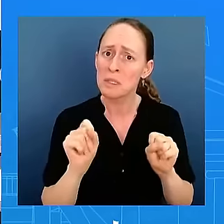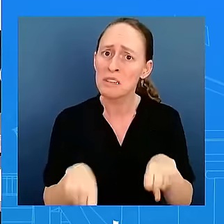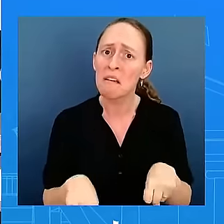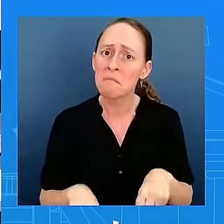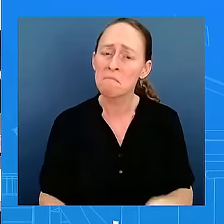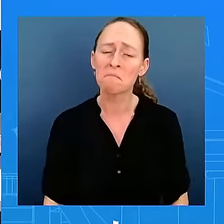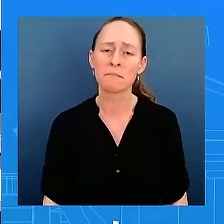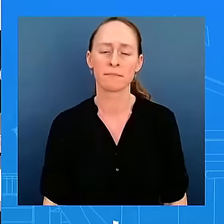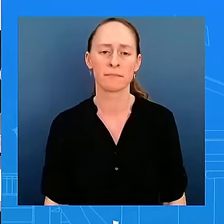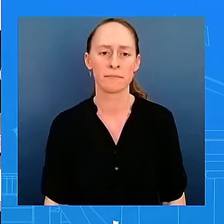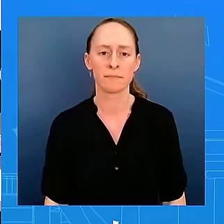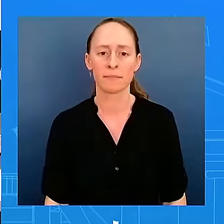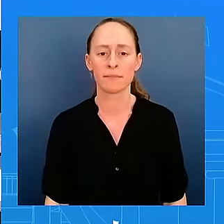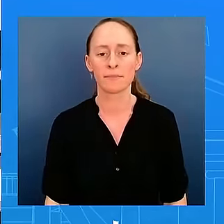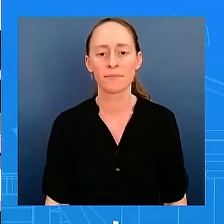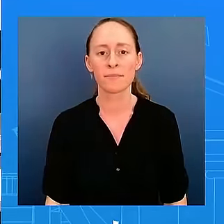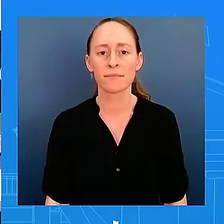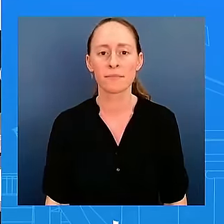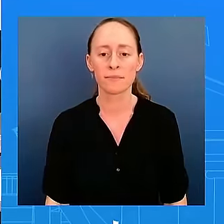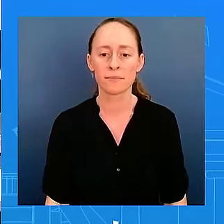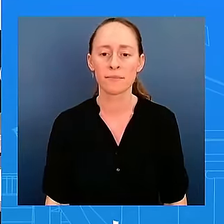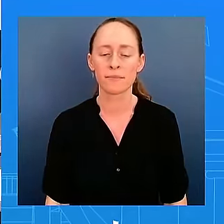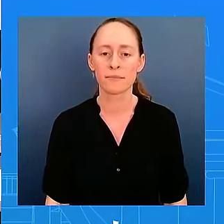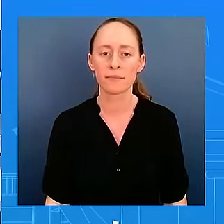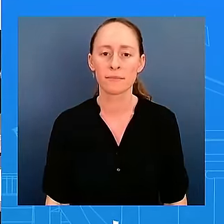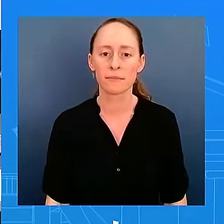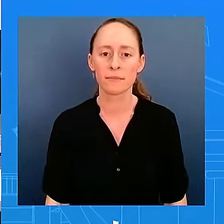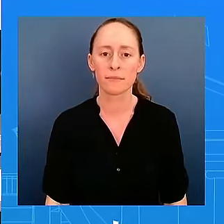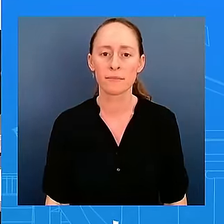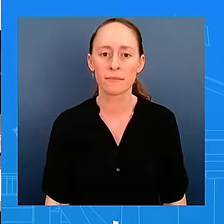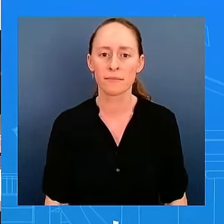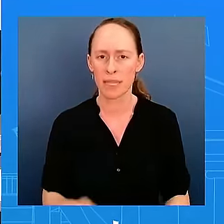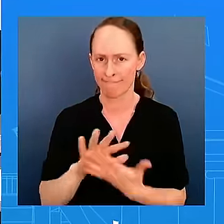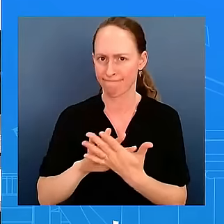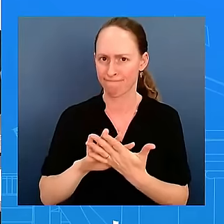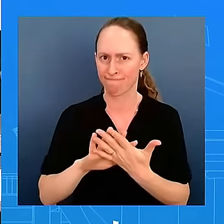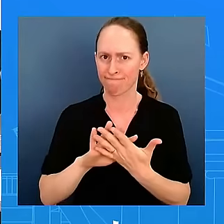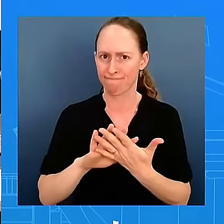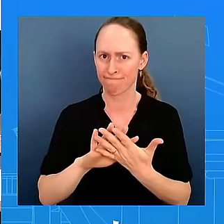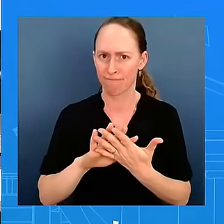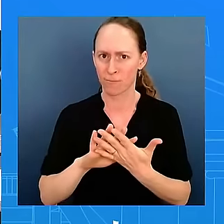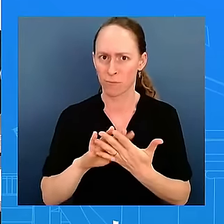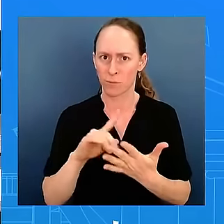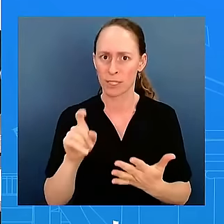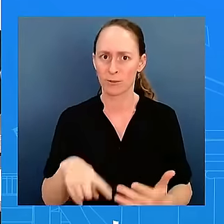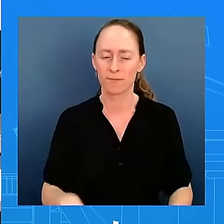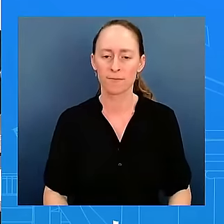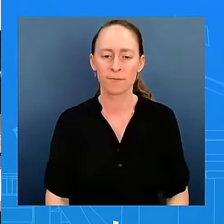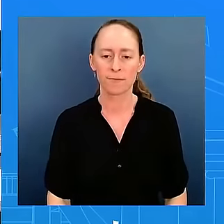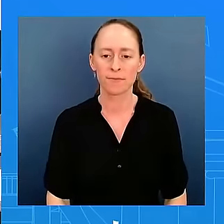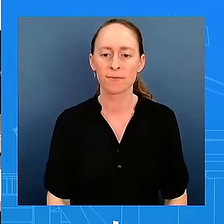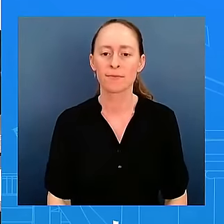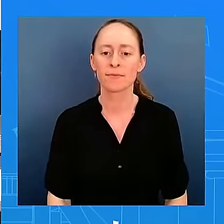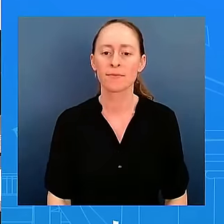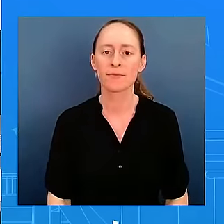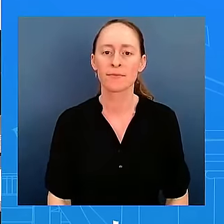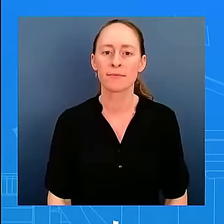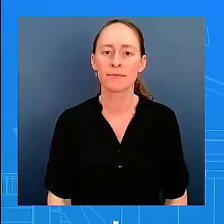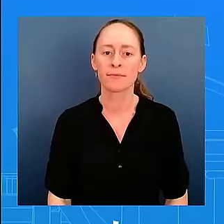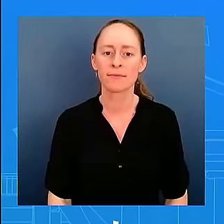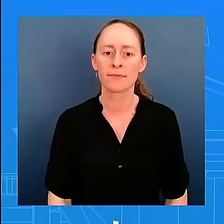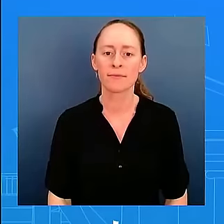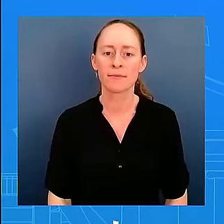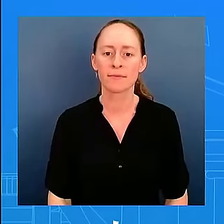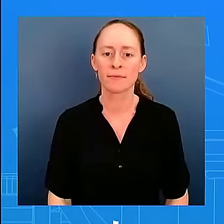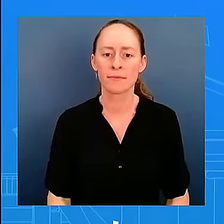impacted the President's ambitious project IMET corridor, and is I2U2 being discussed today in the bilateral meeting? For the